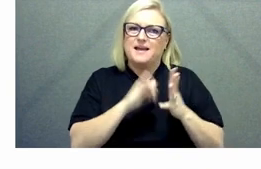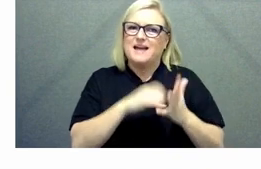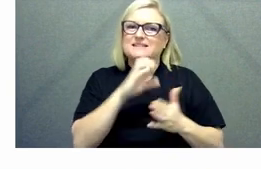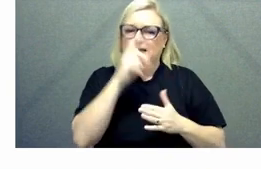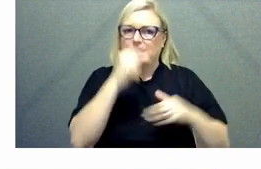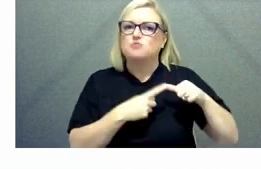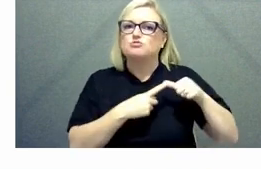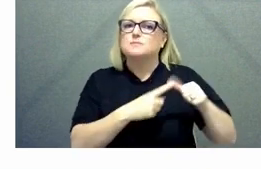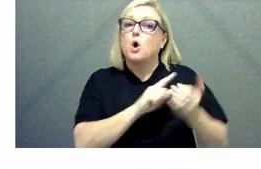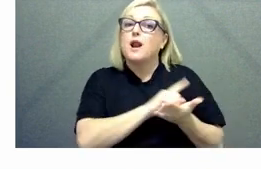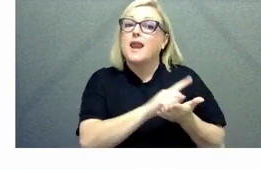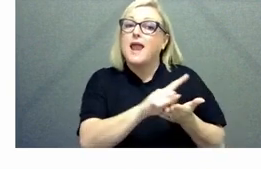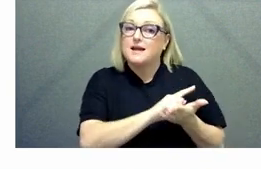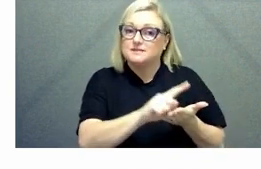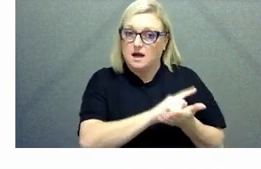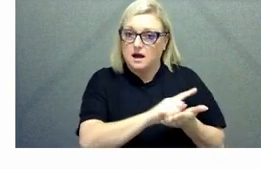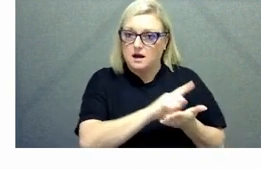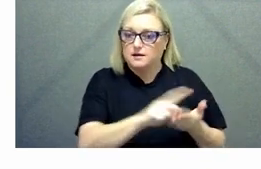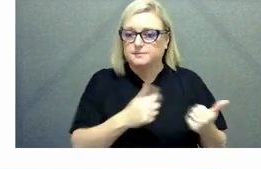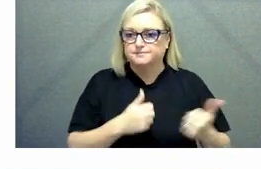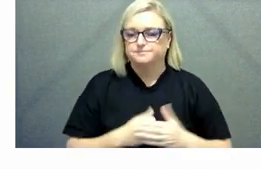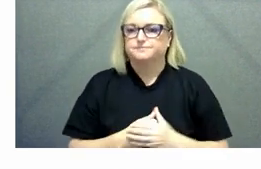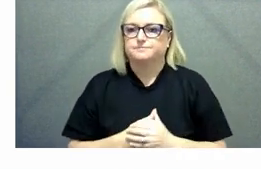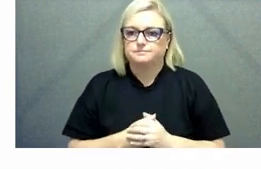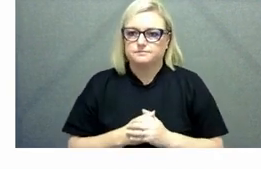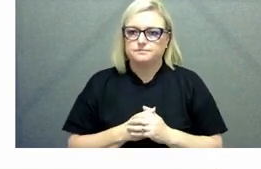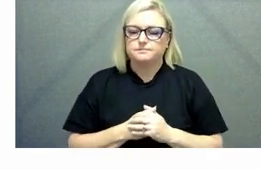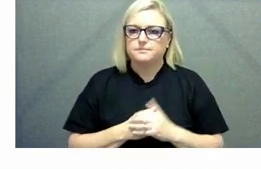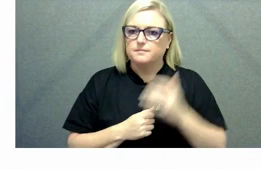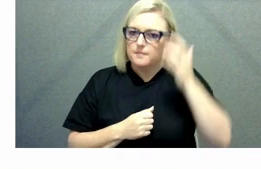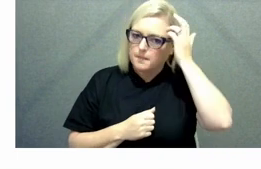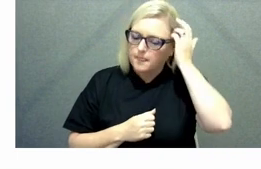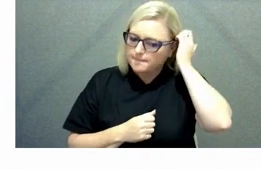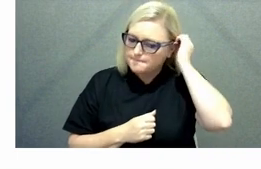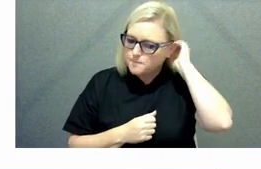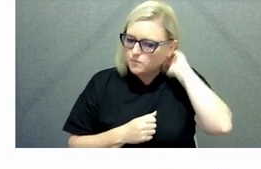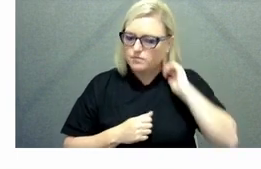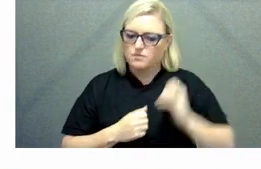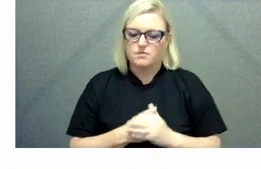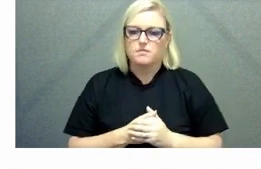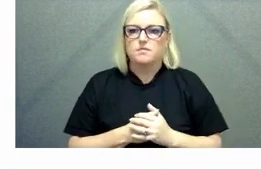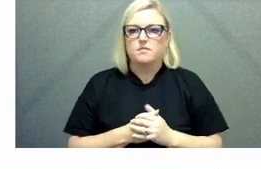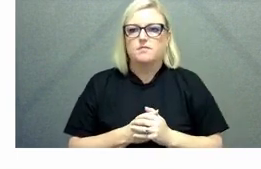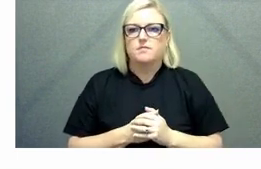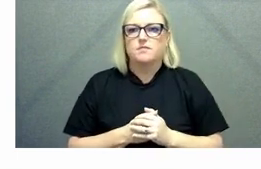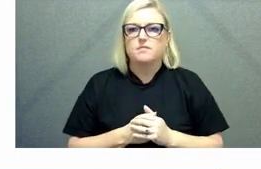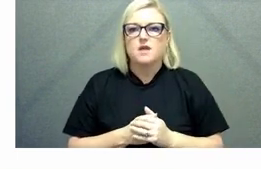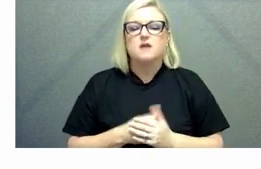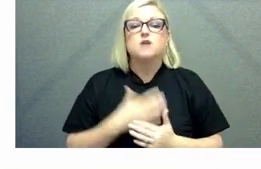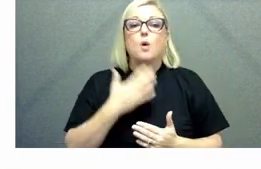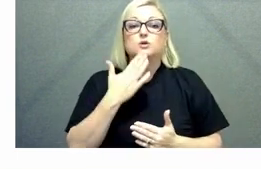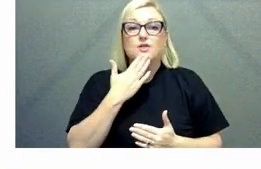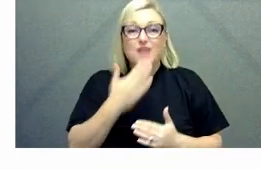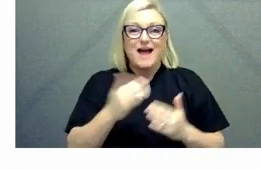um when they send material around um so look i'd really just want to thank uh